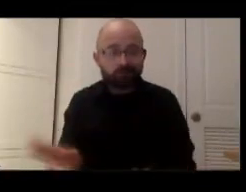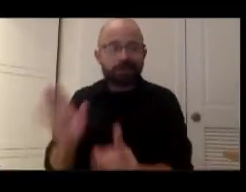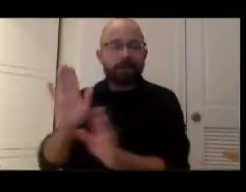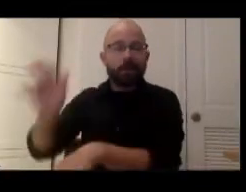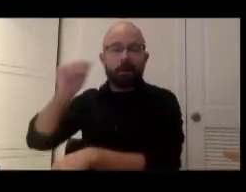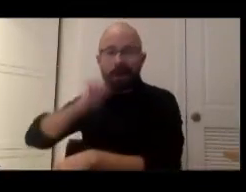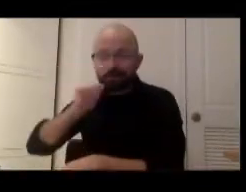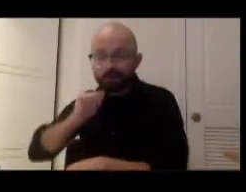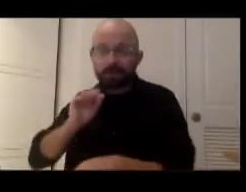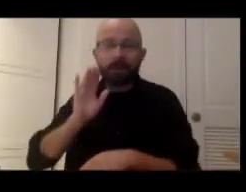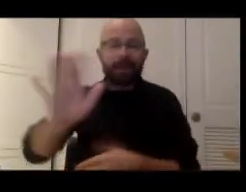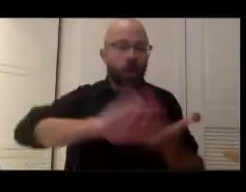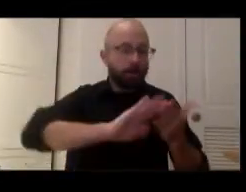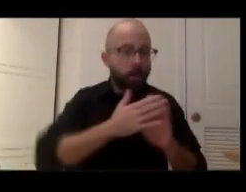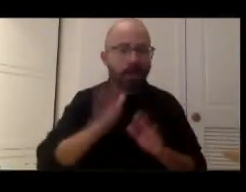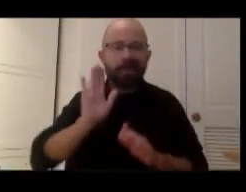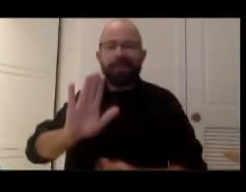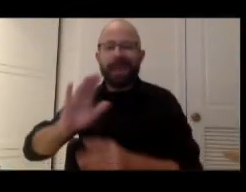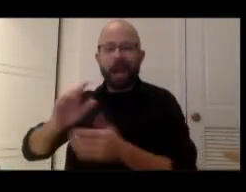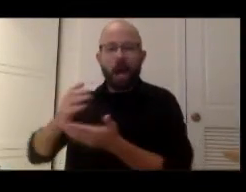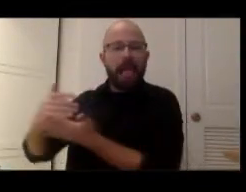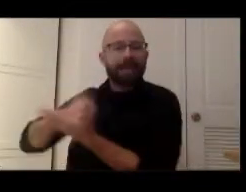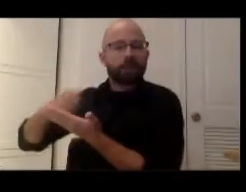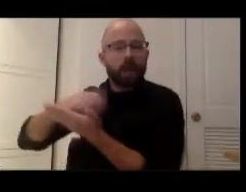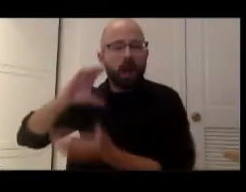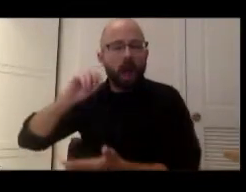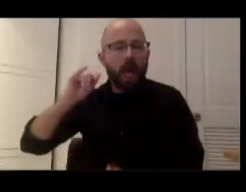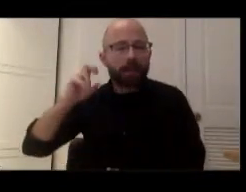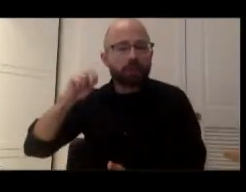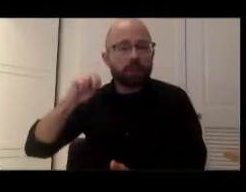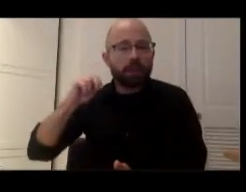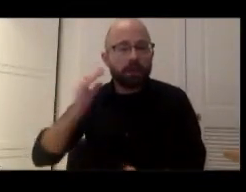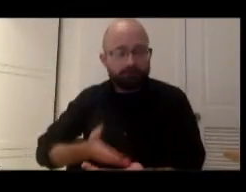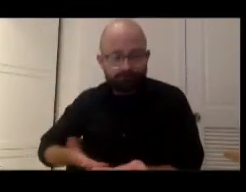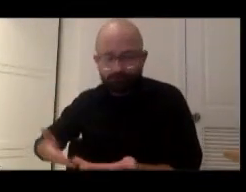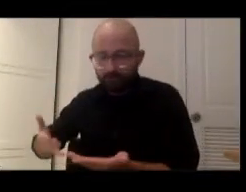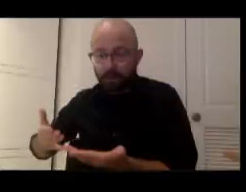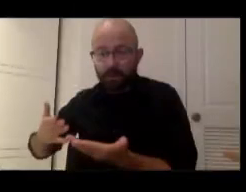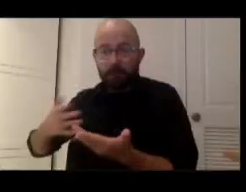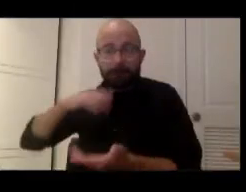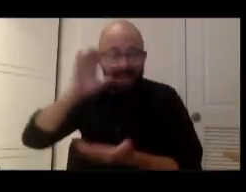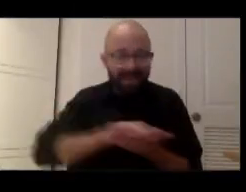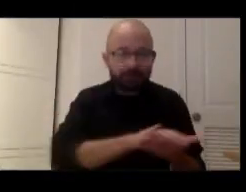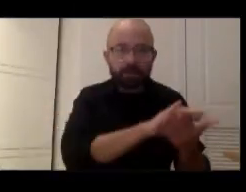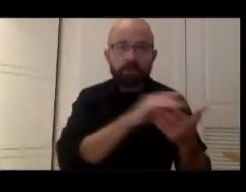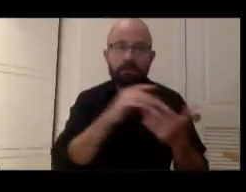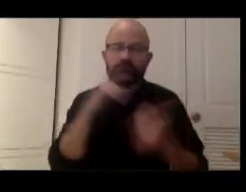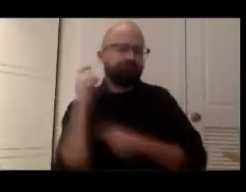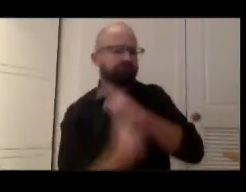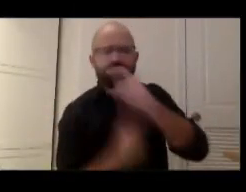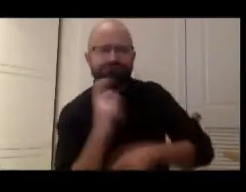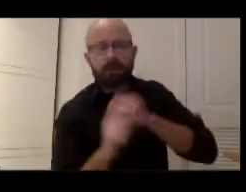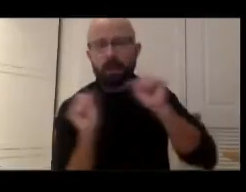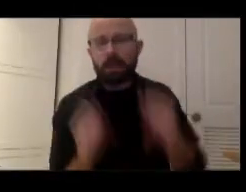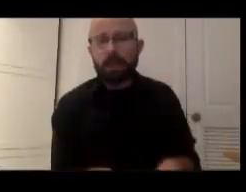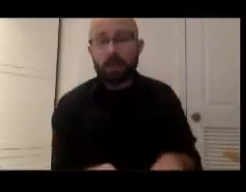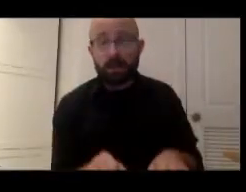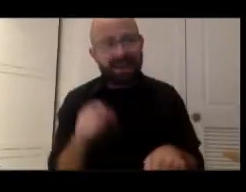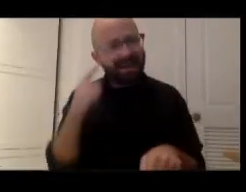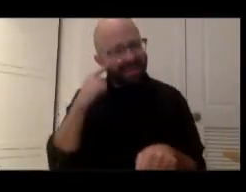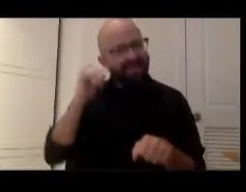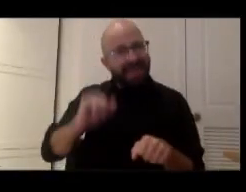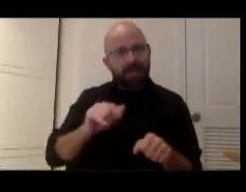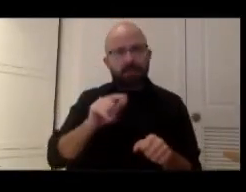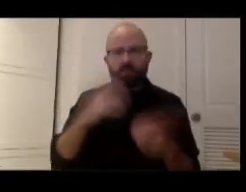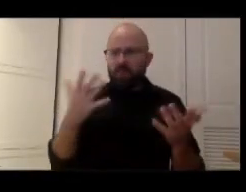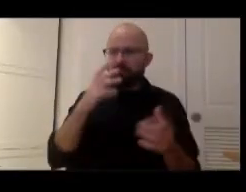and their beliefs with them and that is part of who we are. I think that Smithsonian in many ways the way that